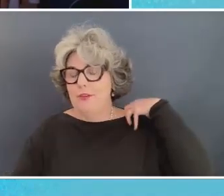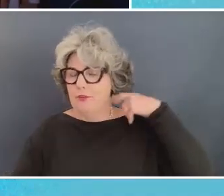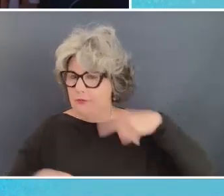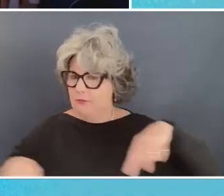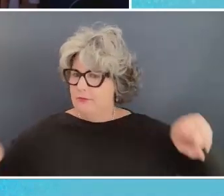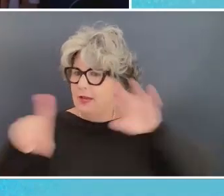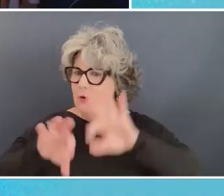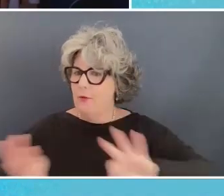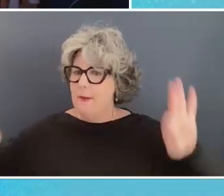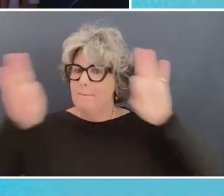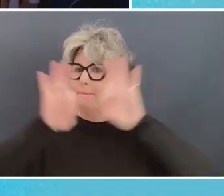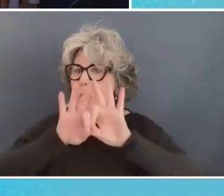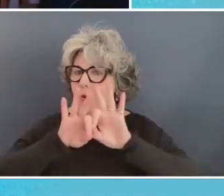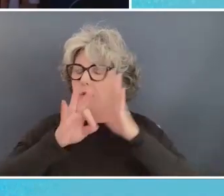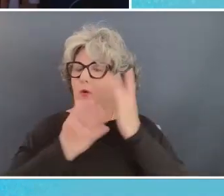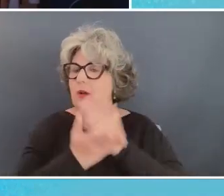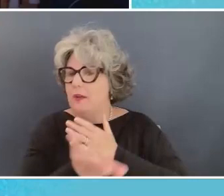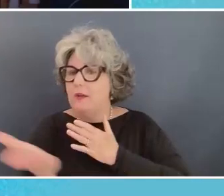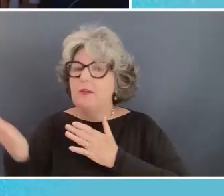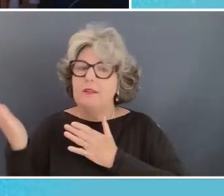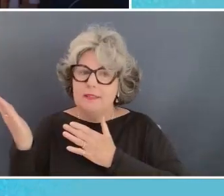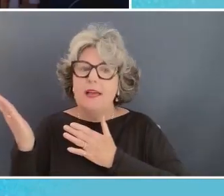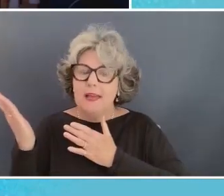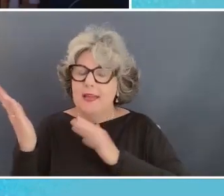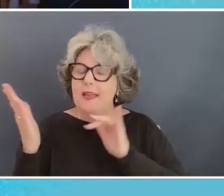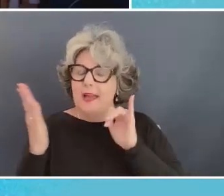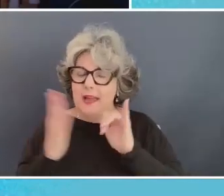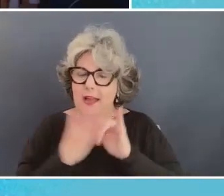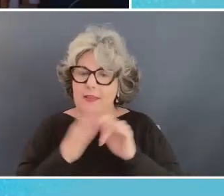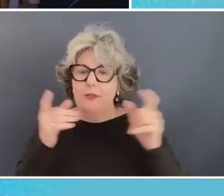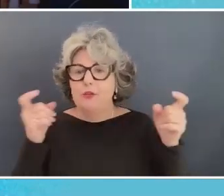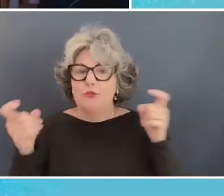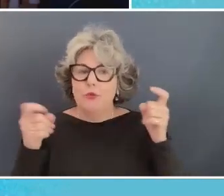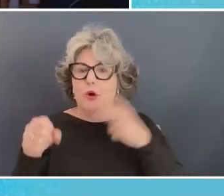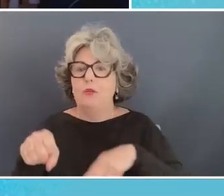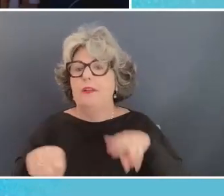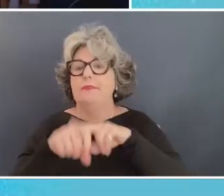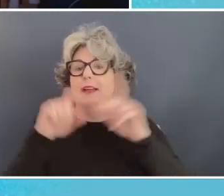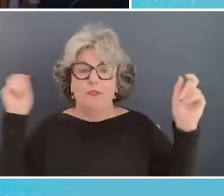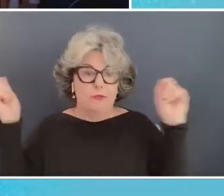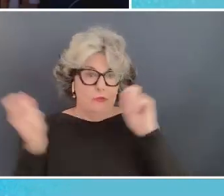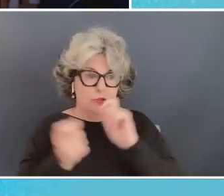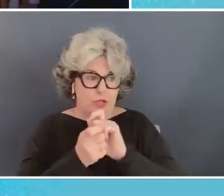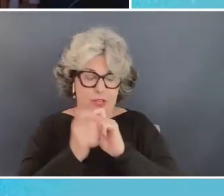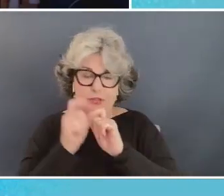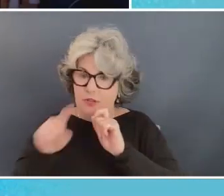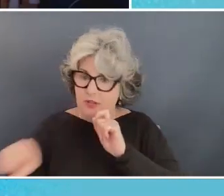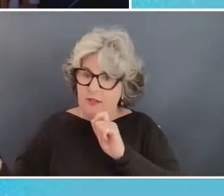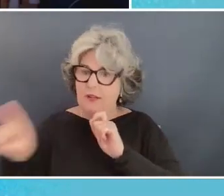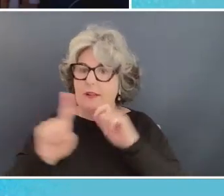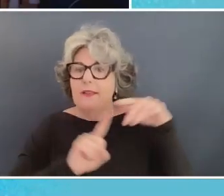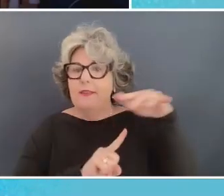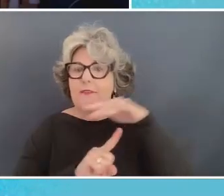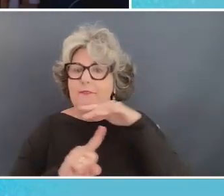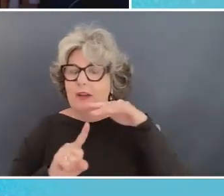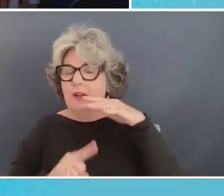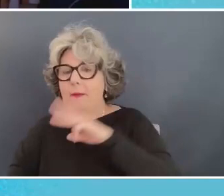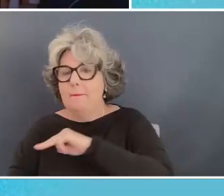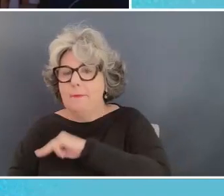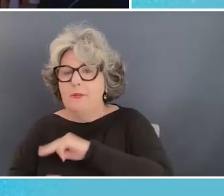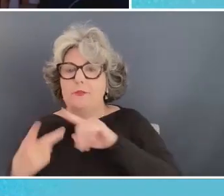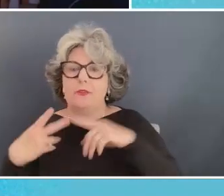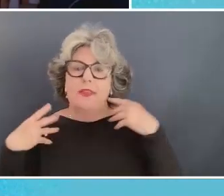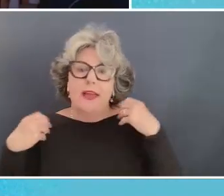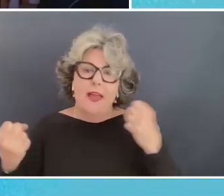was because they they held the levers of national change right they were the ones the environmental ministers the health